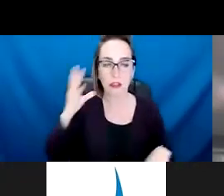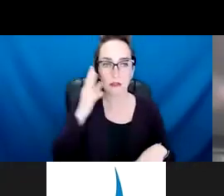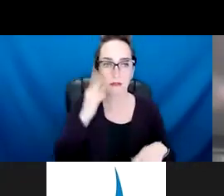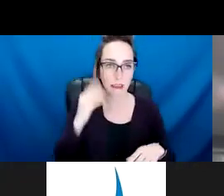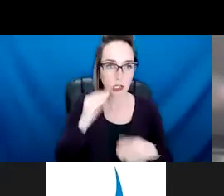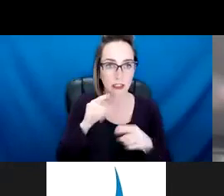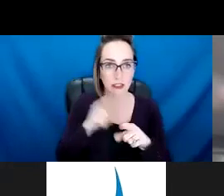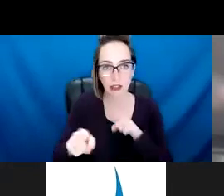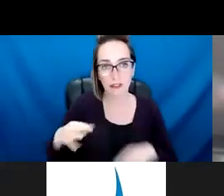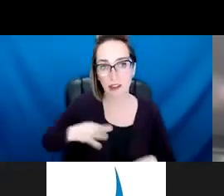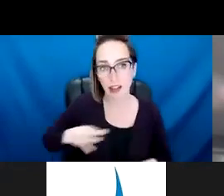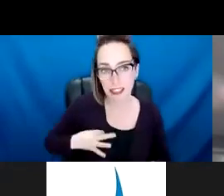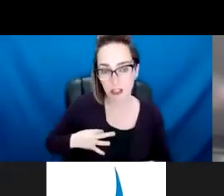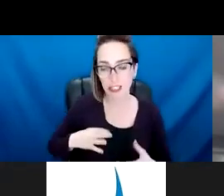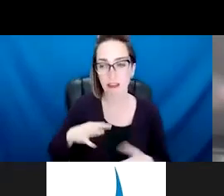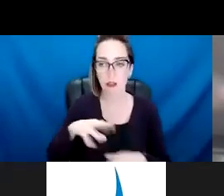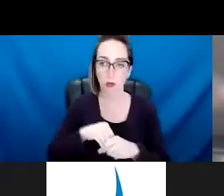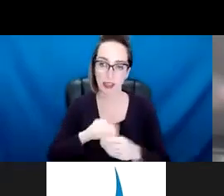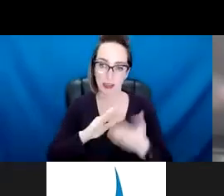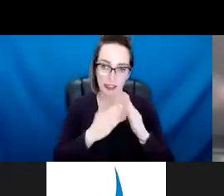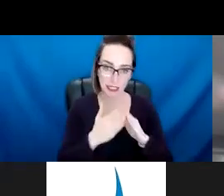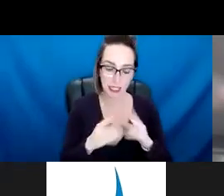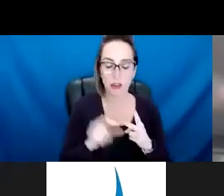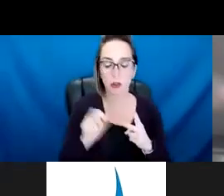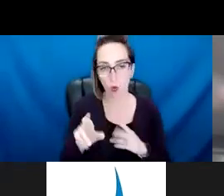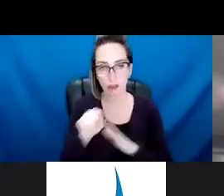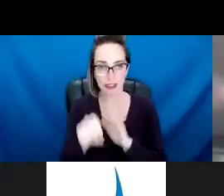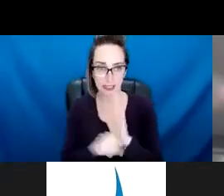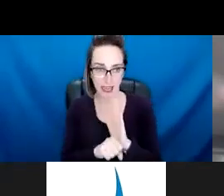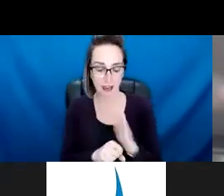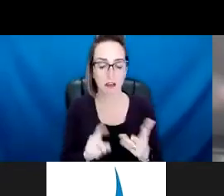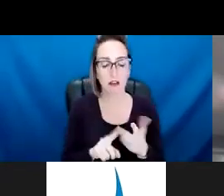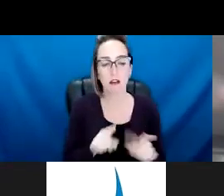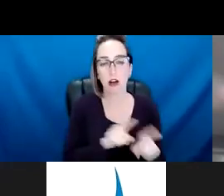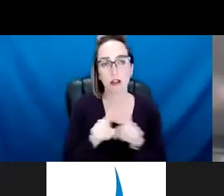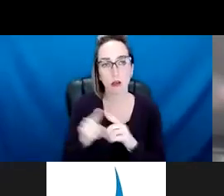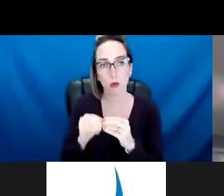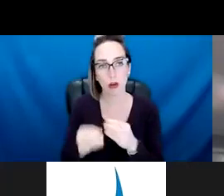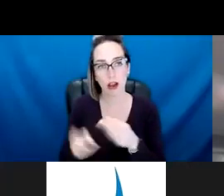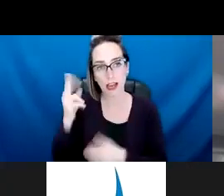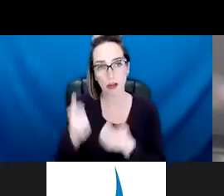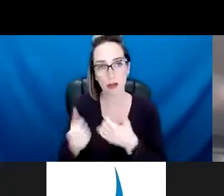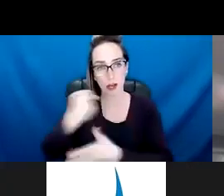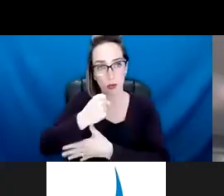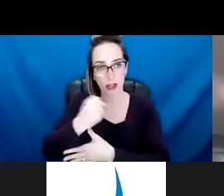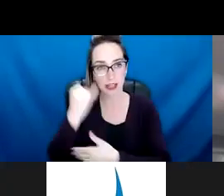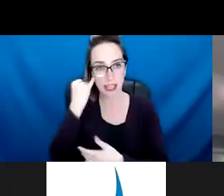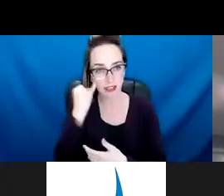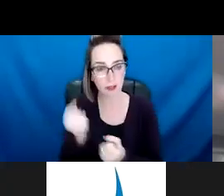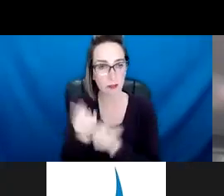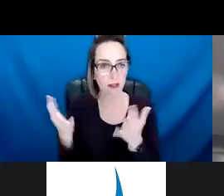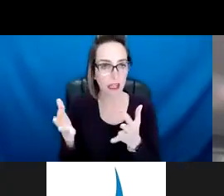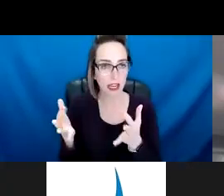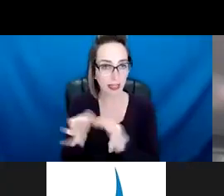city or throughout the state. We put a premium on language being able to speak different languages